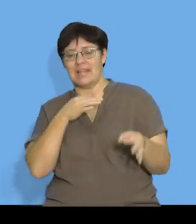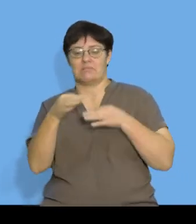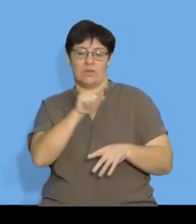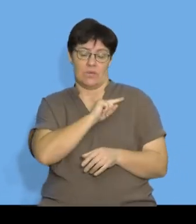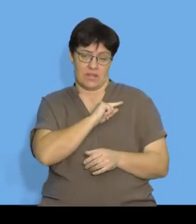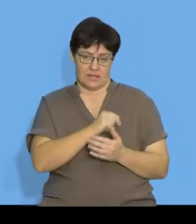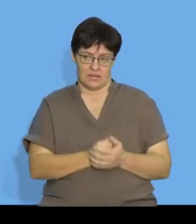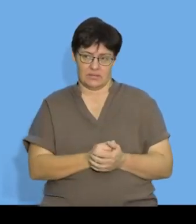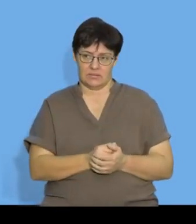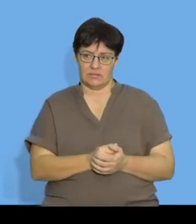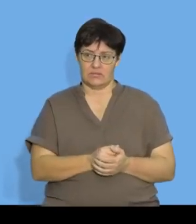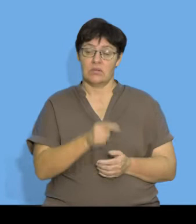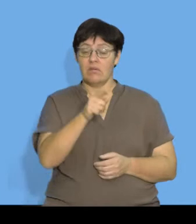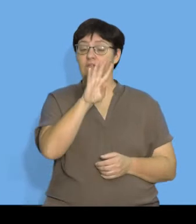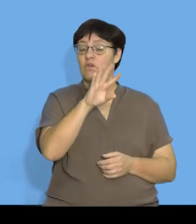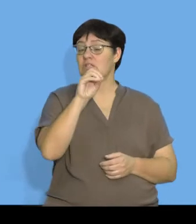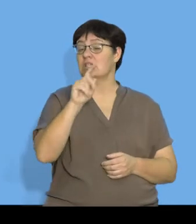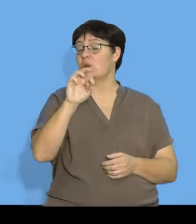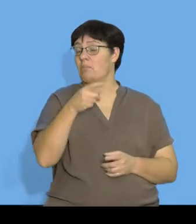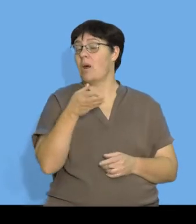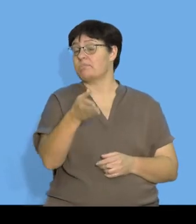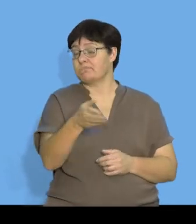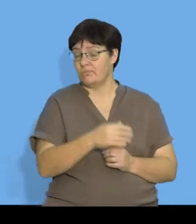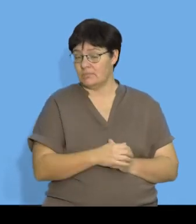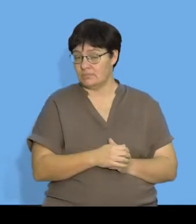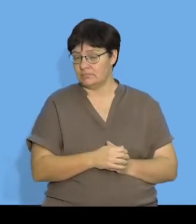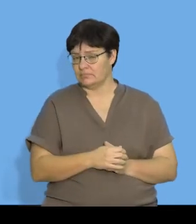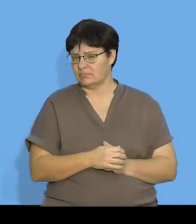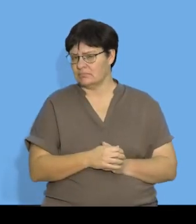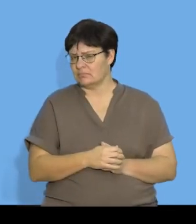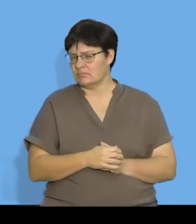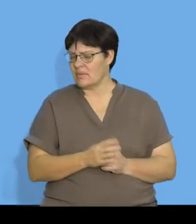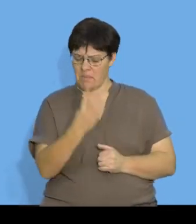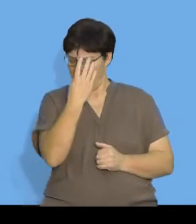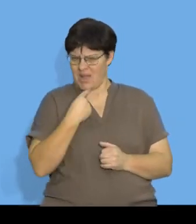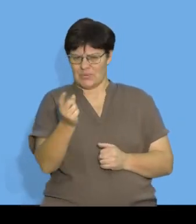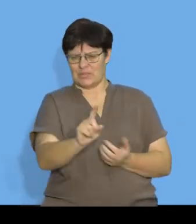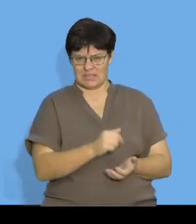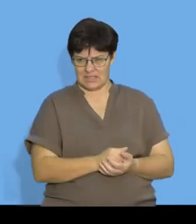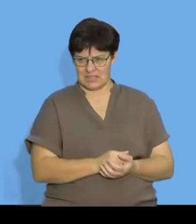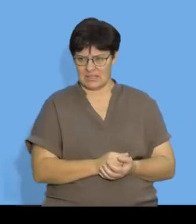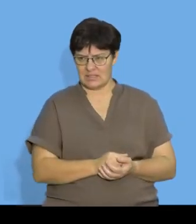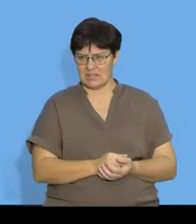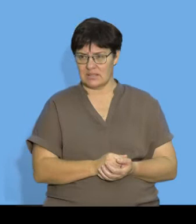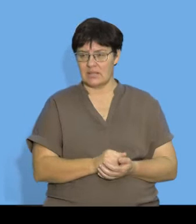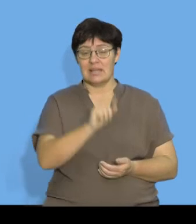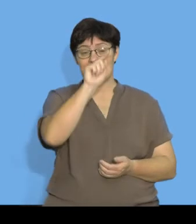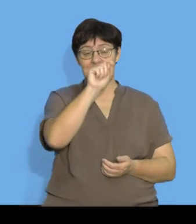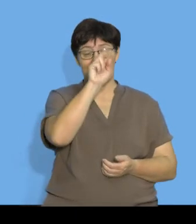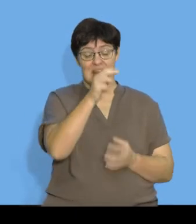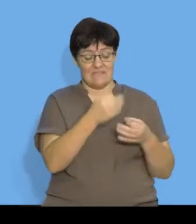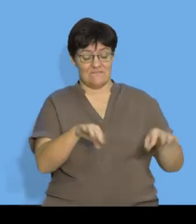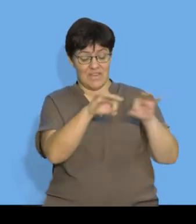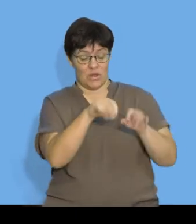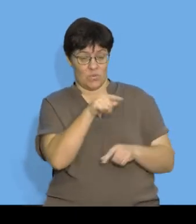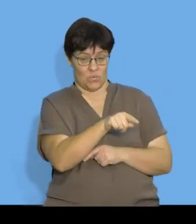When I'm asked, is 40 a term in the actual sequence, what this is asking me is, is this TN